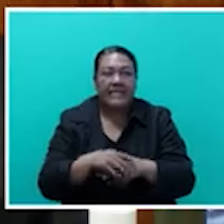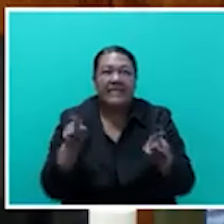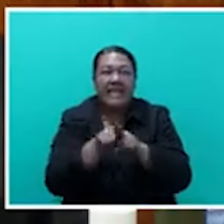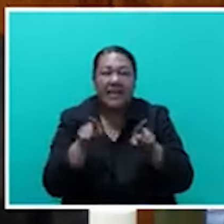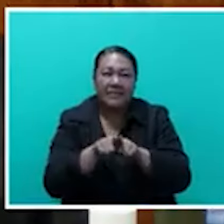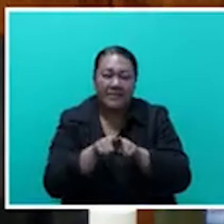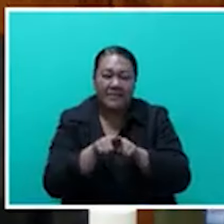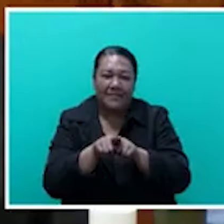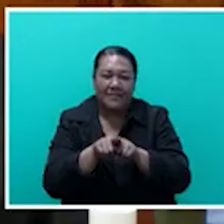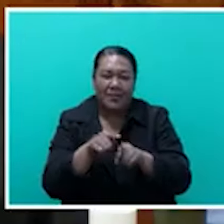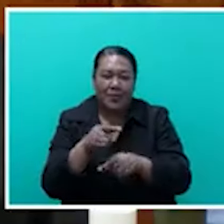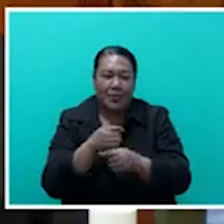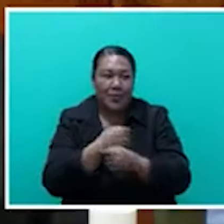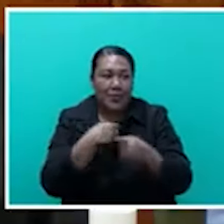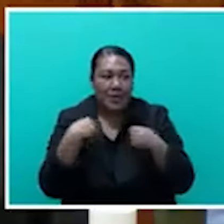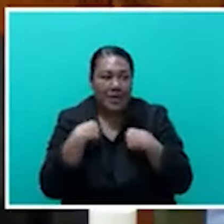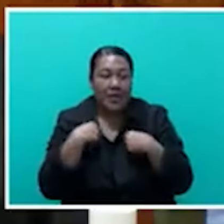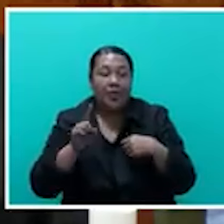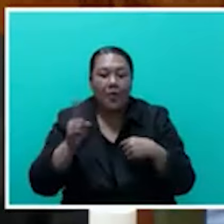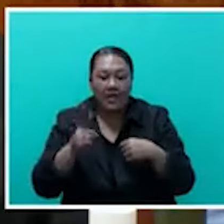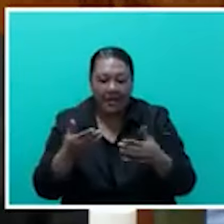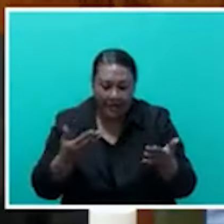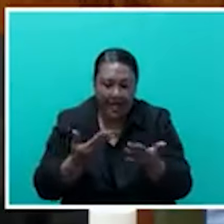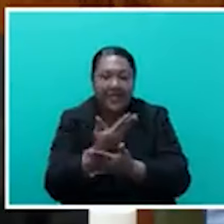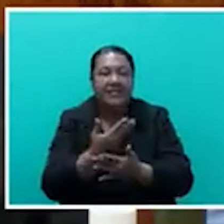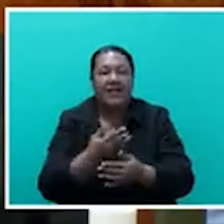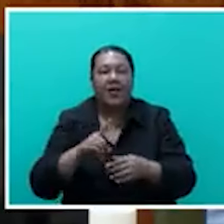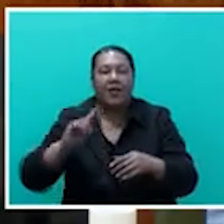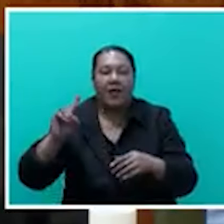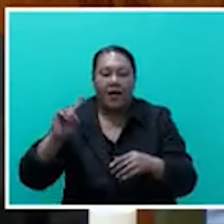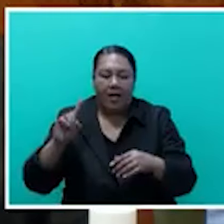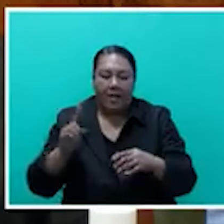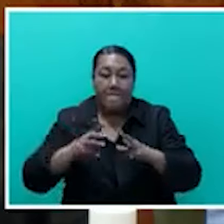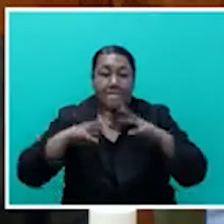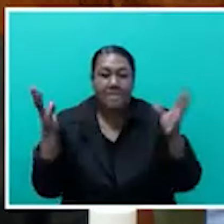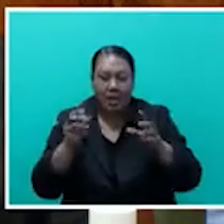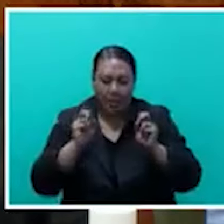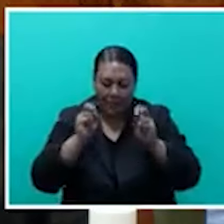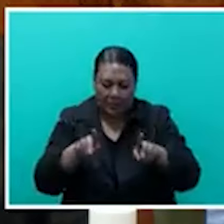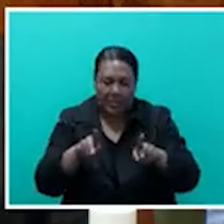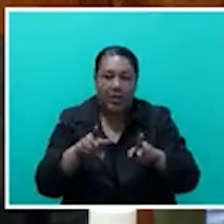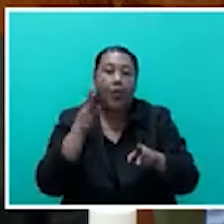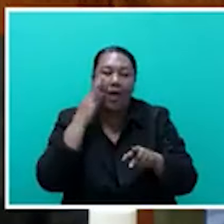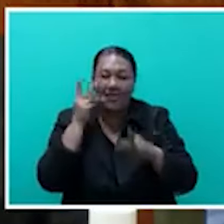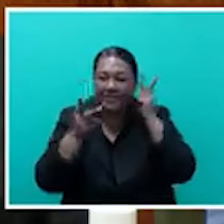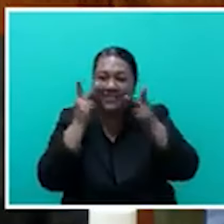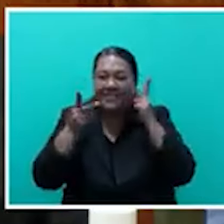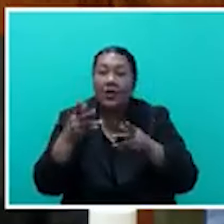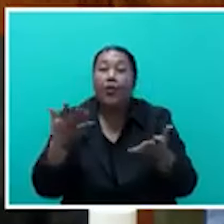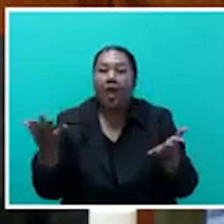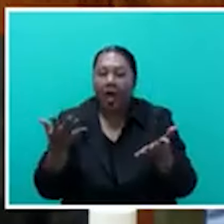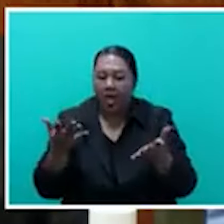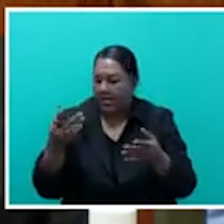another major opportunity, Honourable Speaker, when we visited Canada. And we look